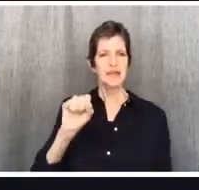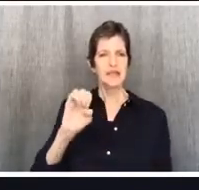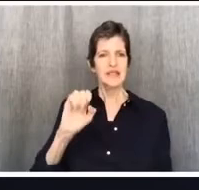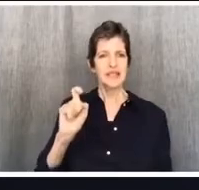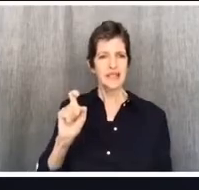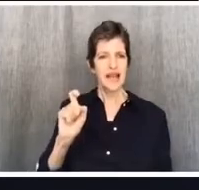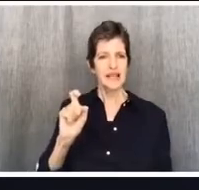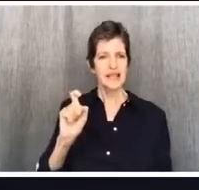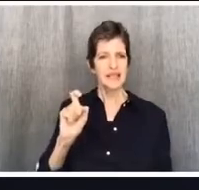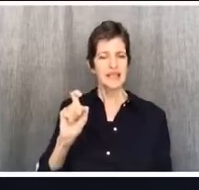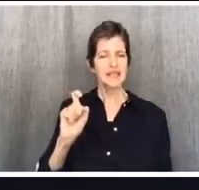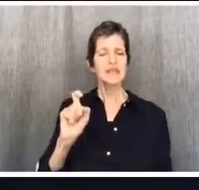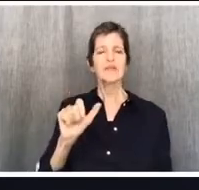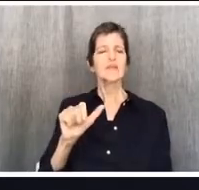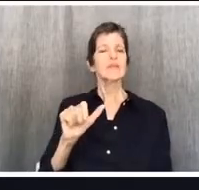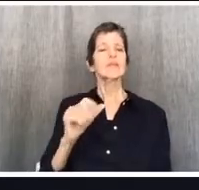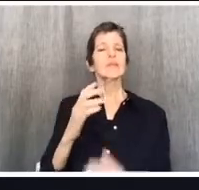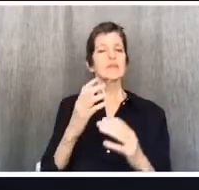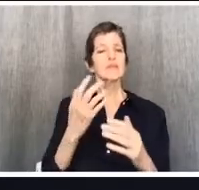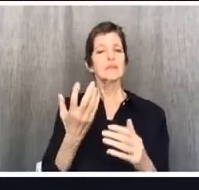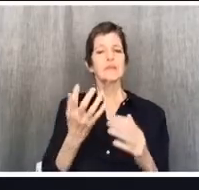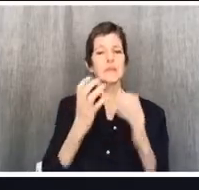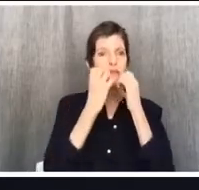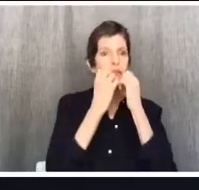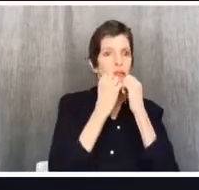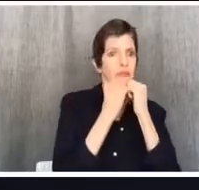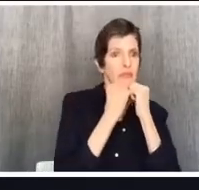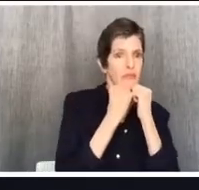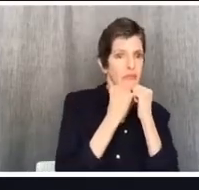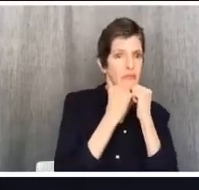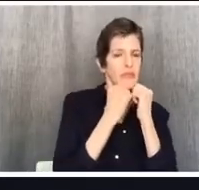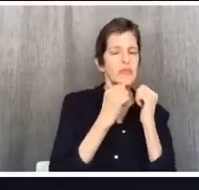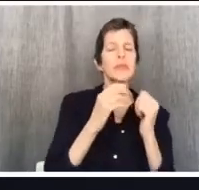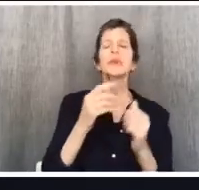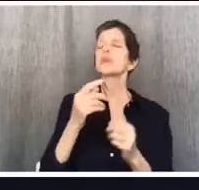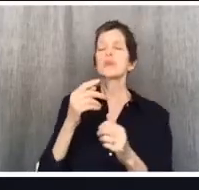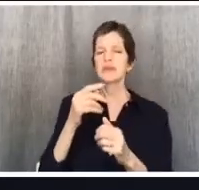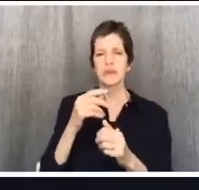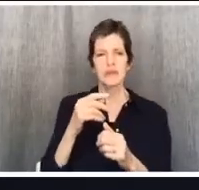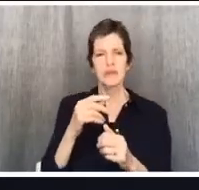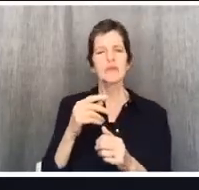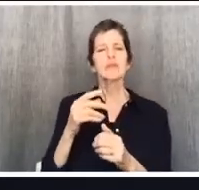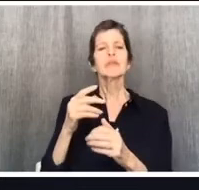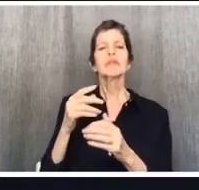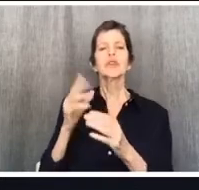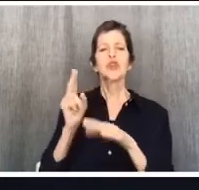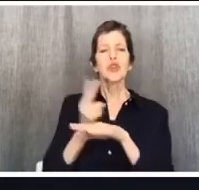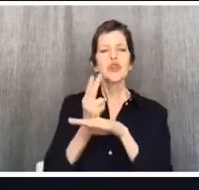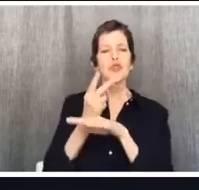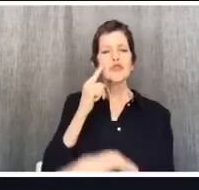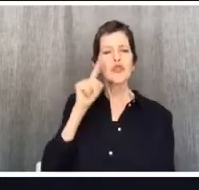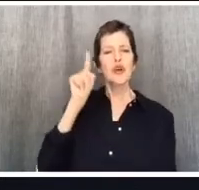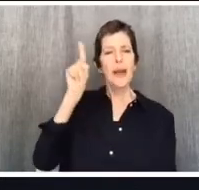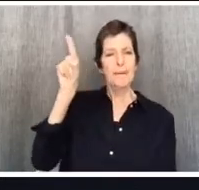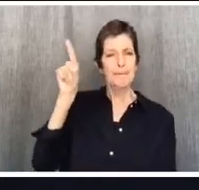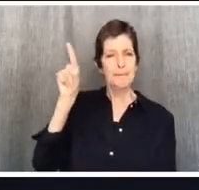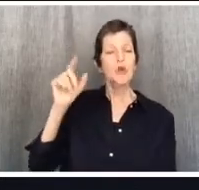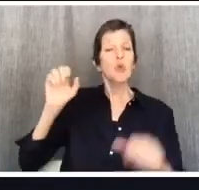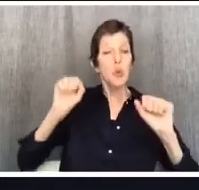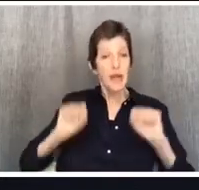to us that are good and that we have the right to partake in, they should be used to glorify God.